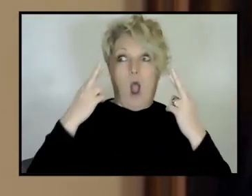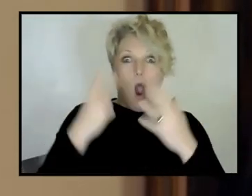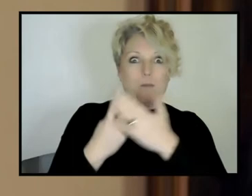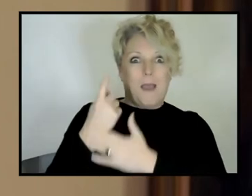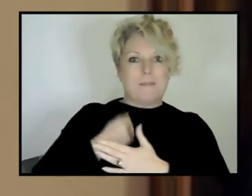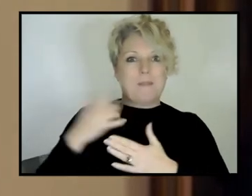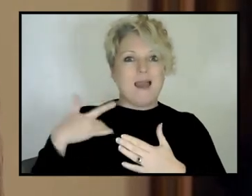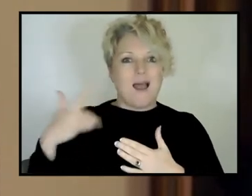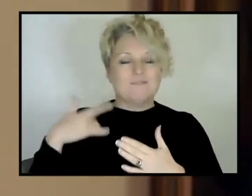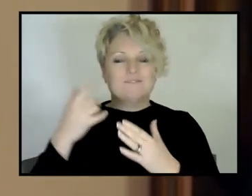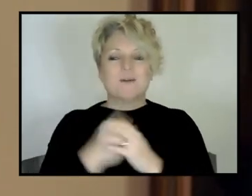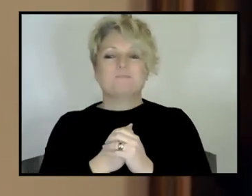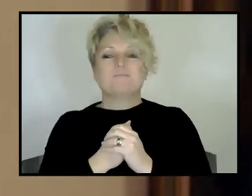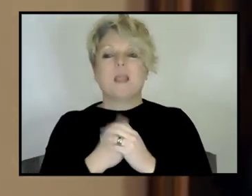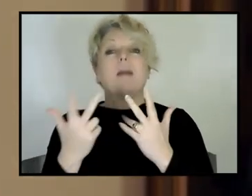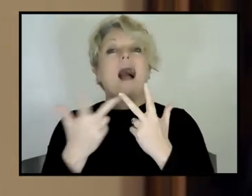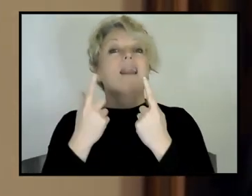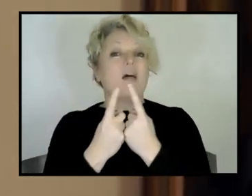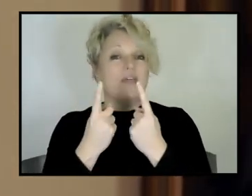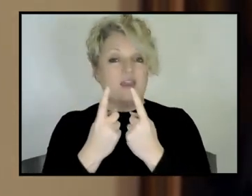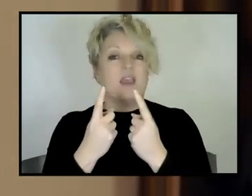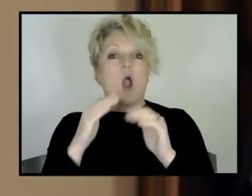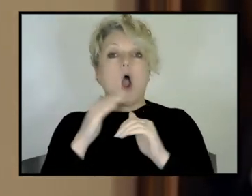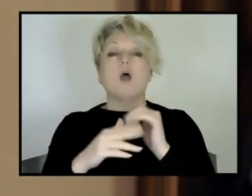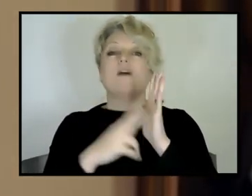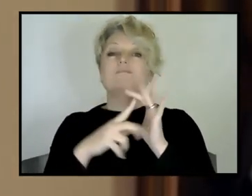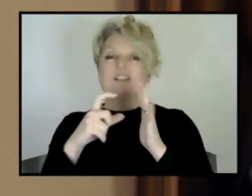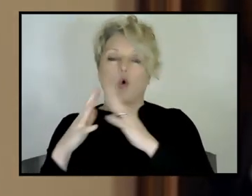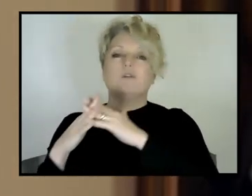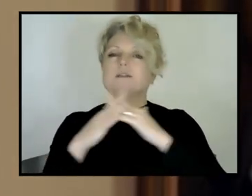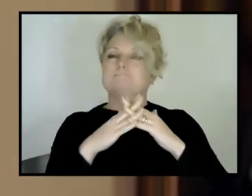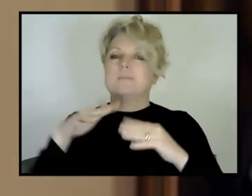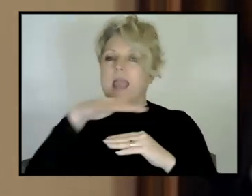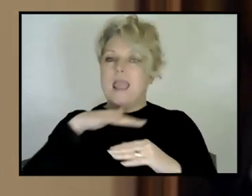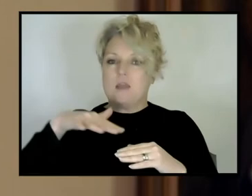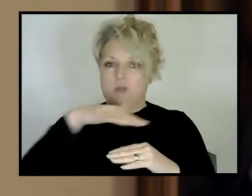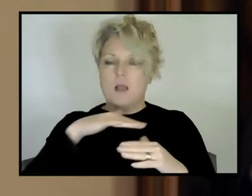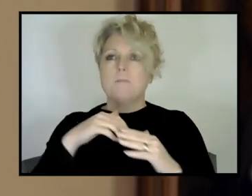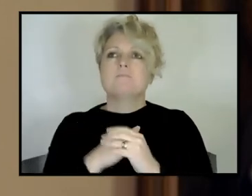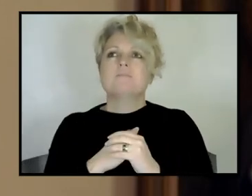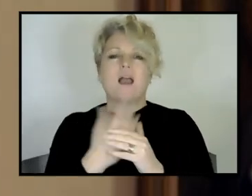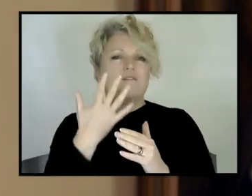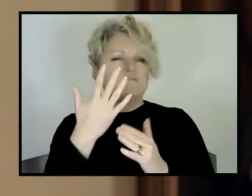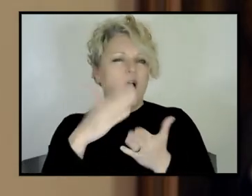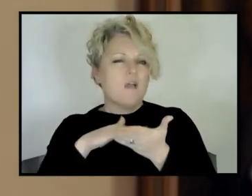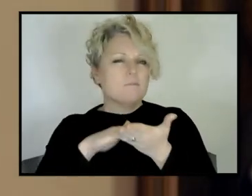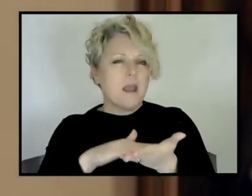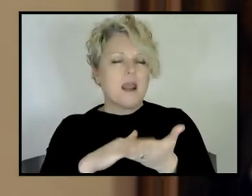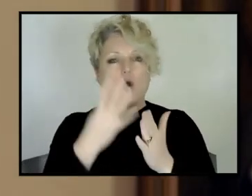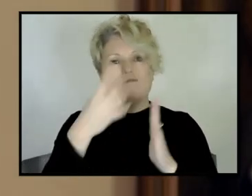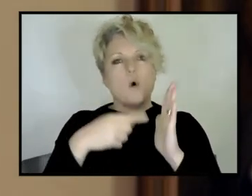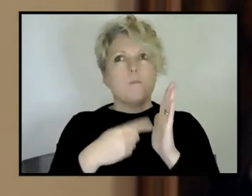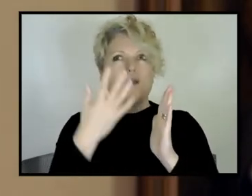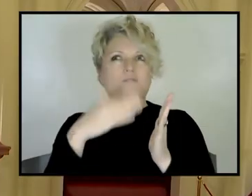The, the intriguing thing about the Western Victorian province is that it's about, I think it's about five, five million, yeah, 4.5 million years.